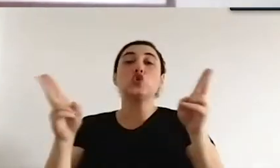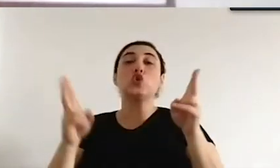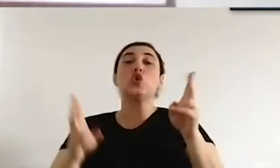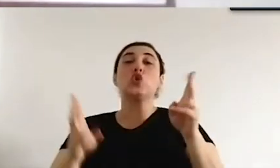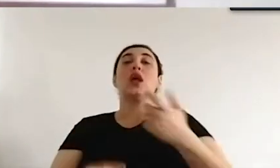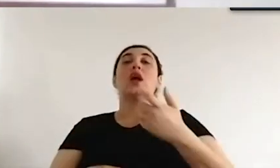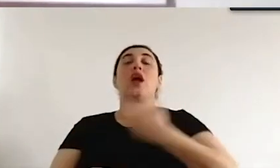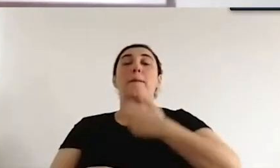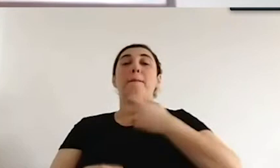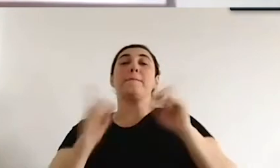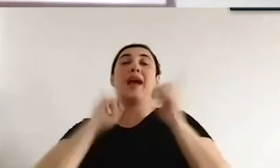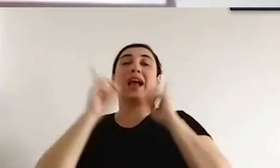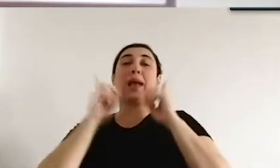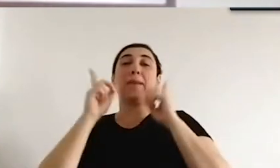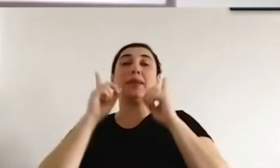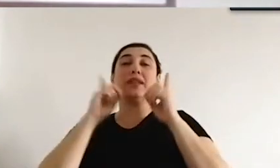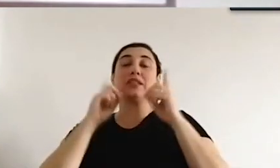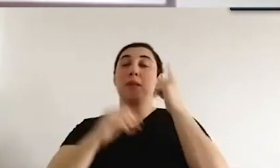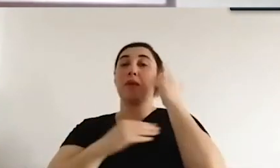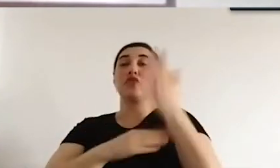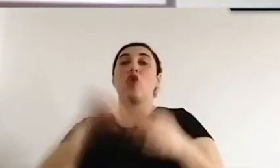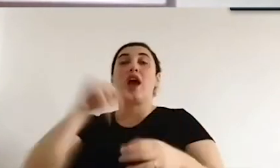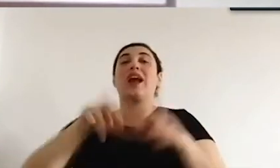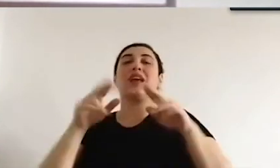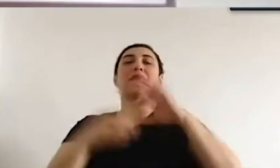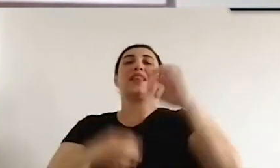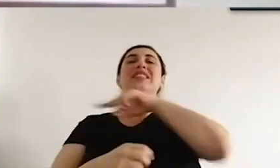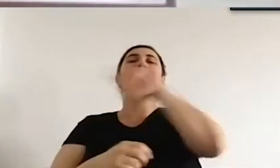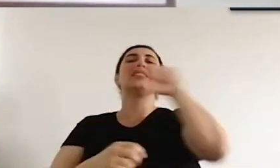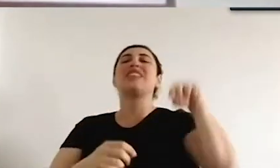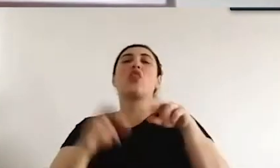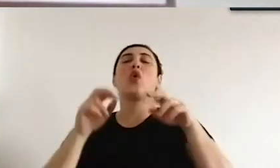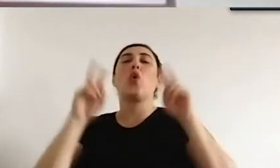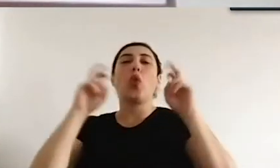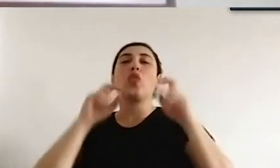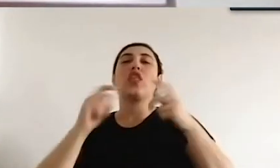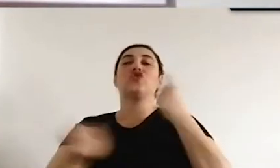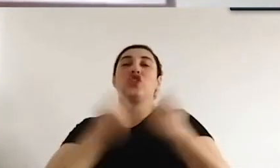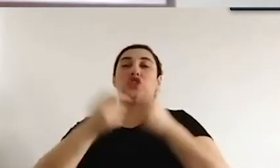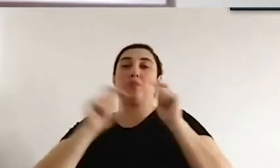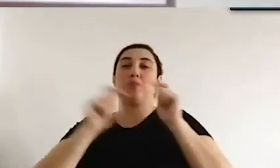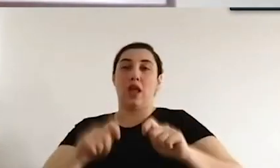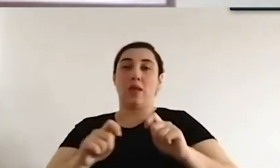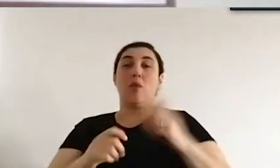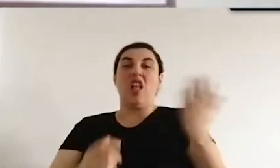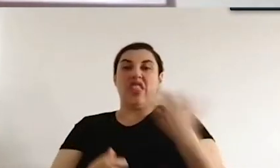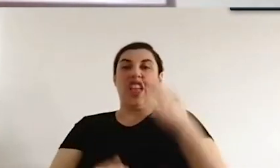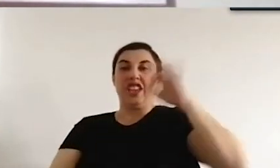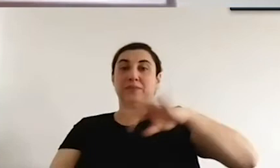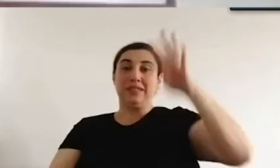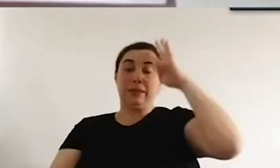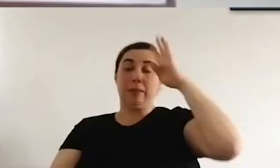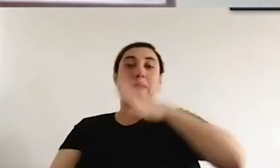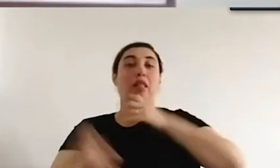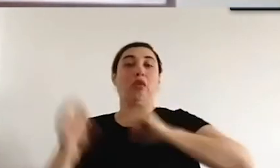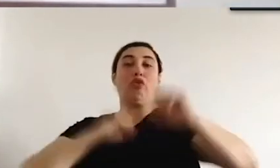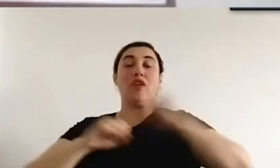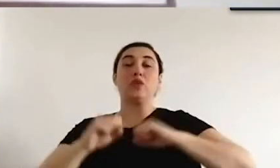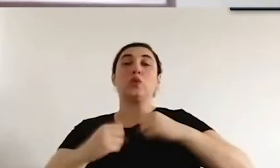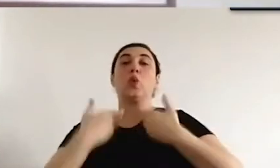right to individual application to European Court of Human Rights and human rights in general. Still, he works as